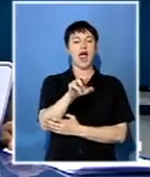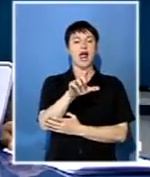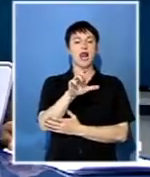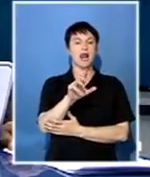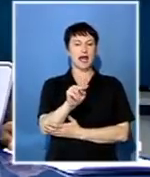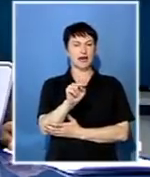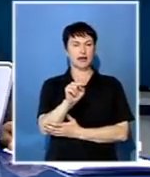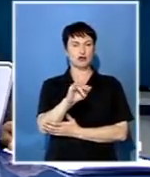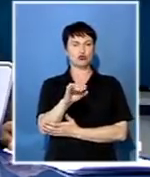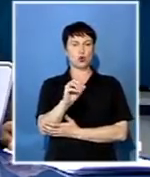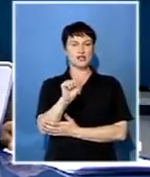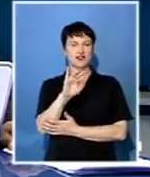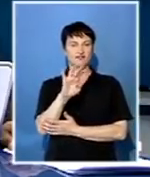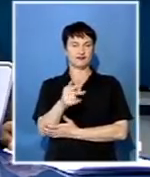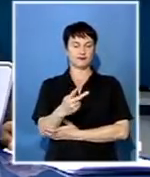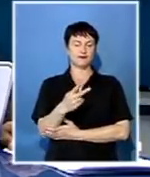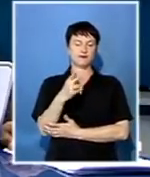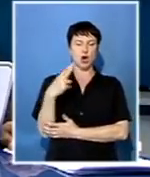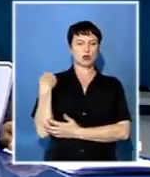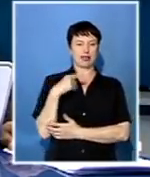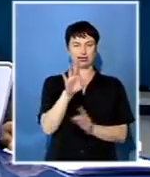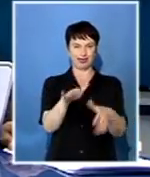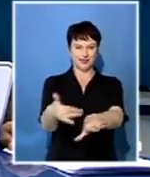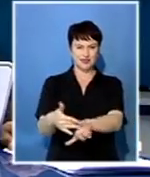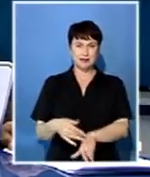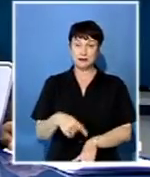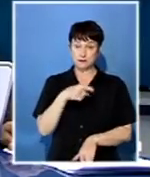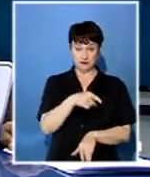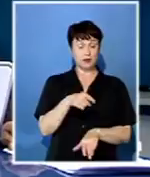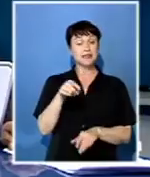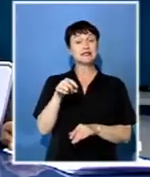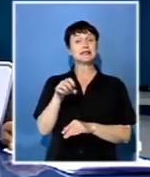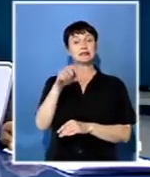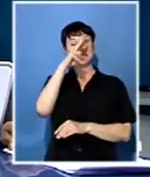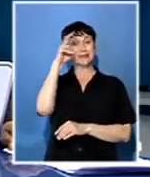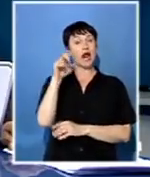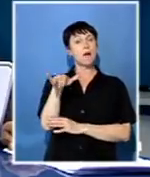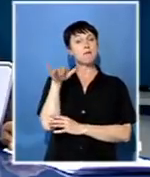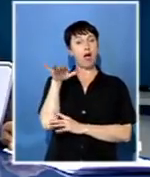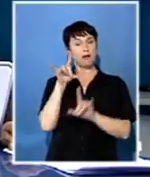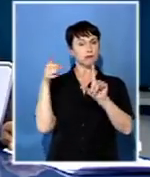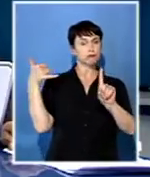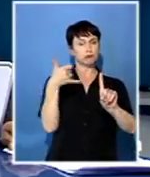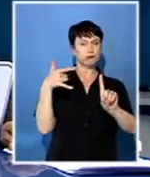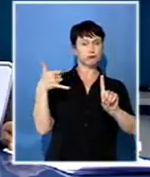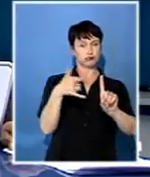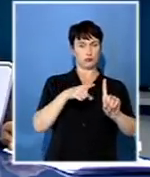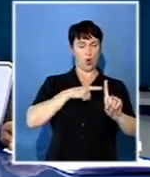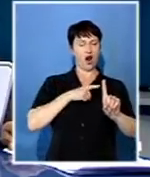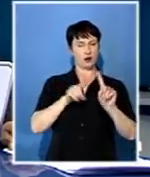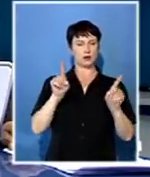others, the Standard Bank Young Artist Award, Lidwaba was praised as a man who had paid his theatrical dues.